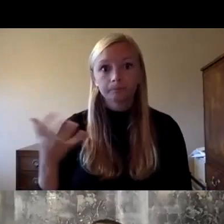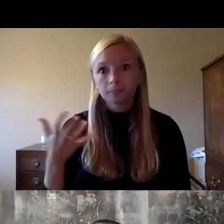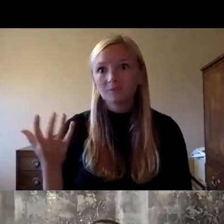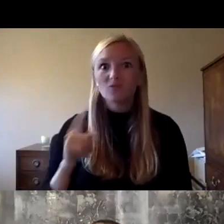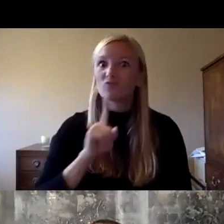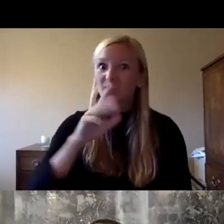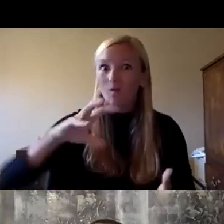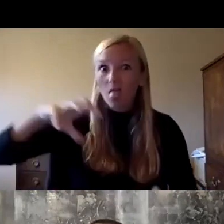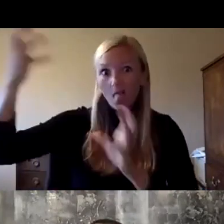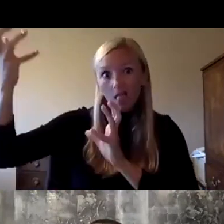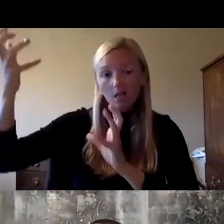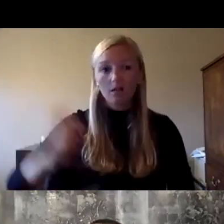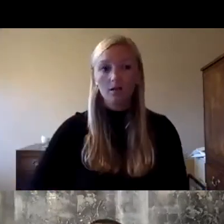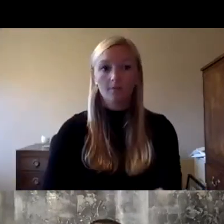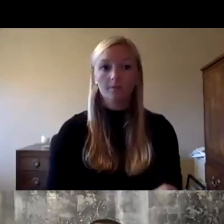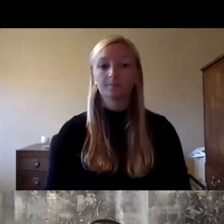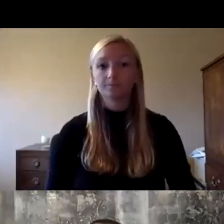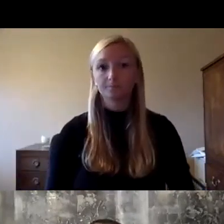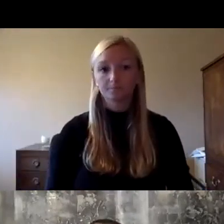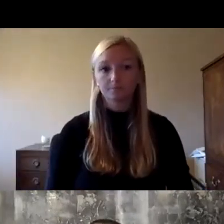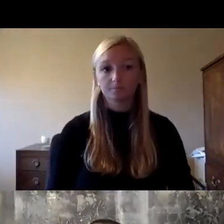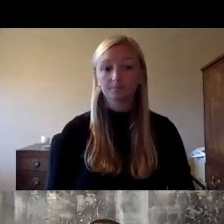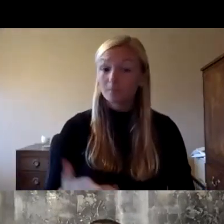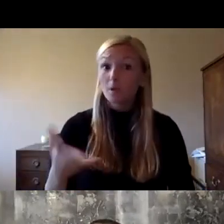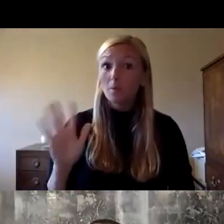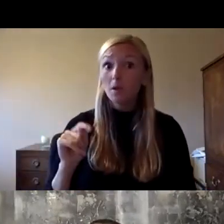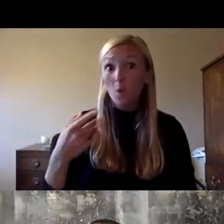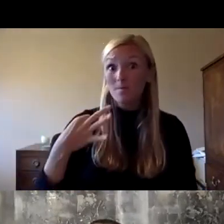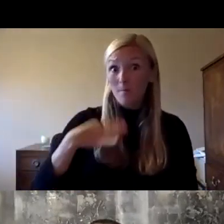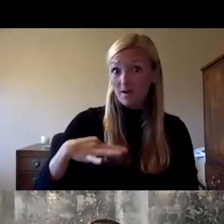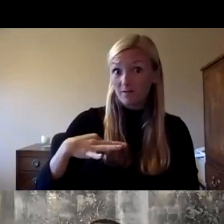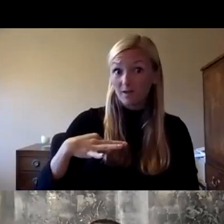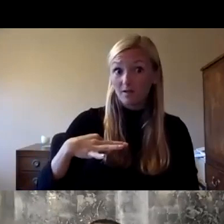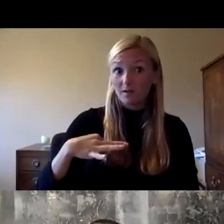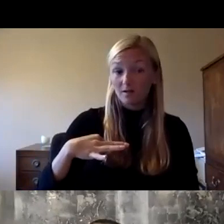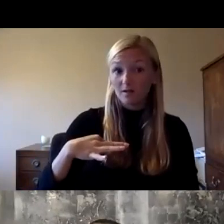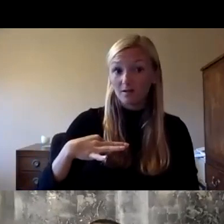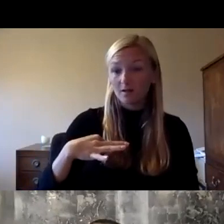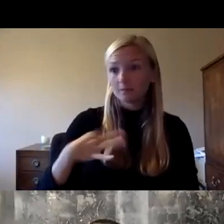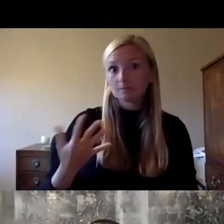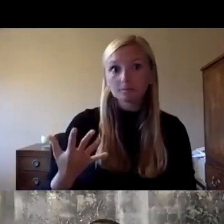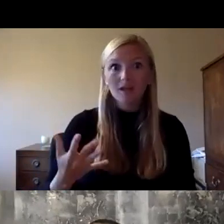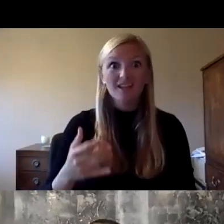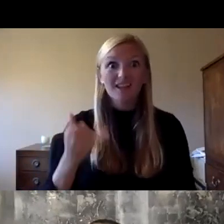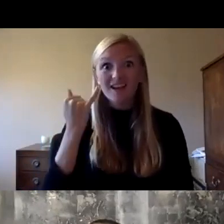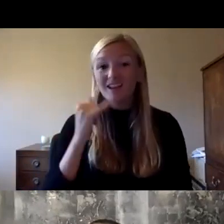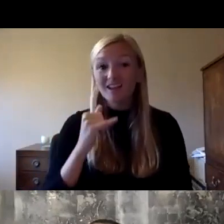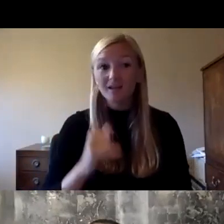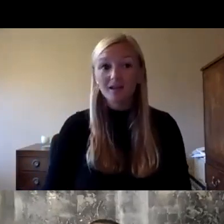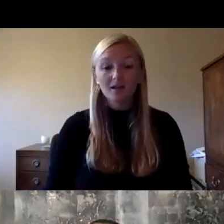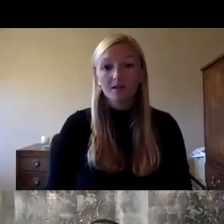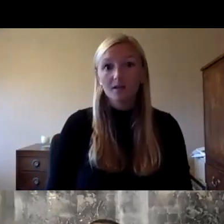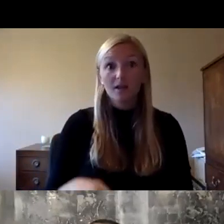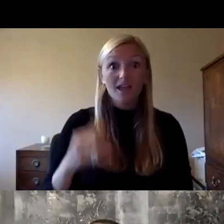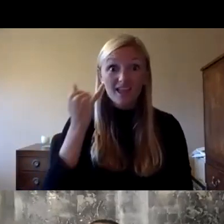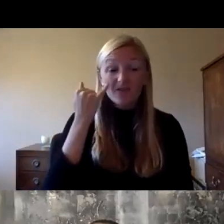doing things but one side benefit of course is that geographic and other kinds of boundaries fade away in